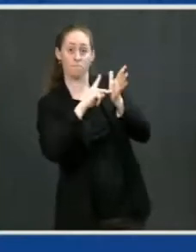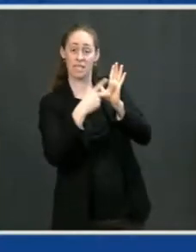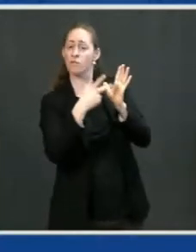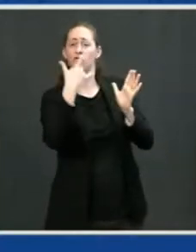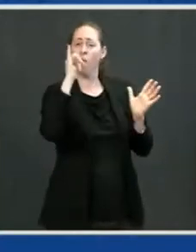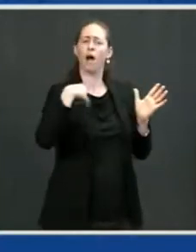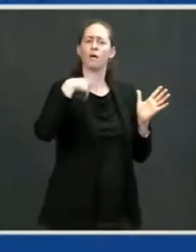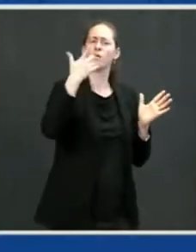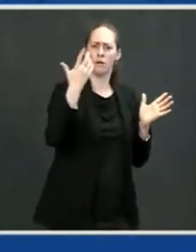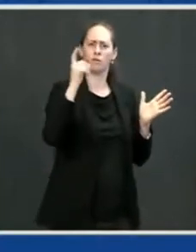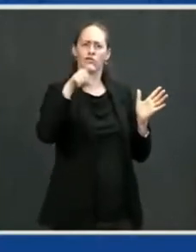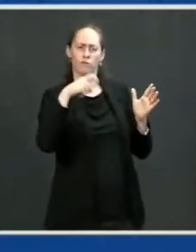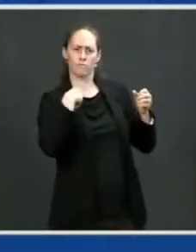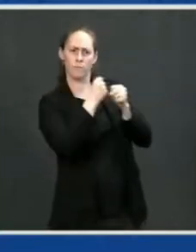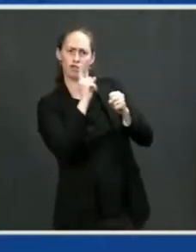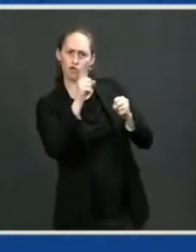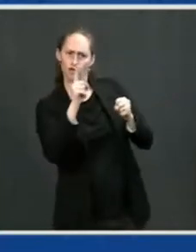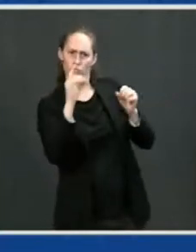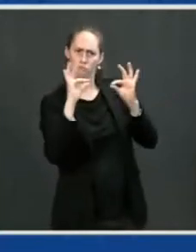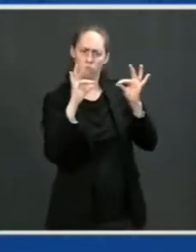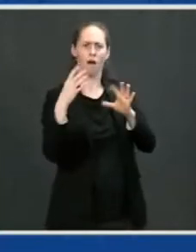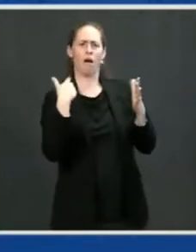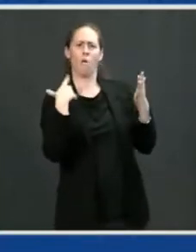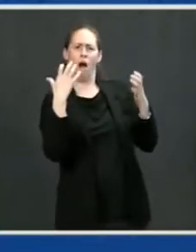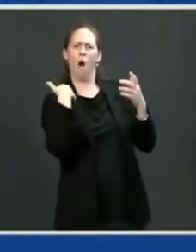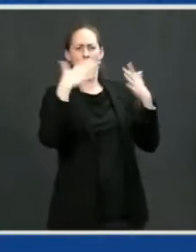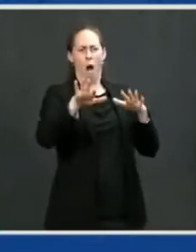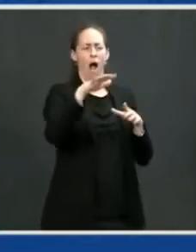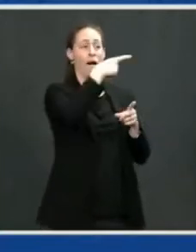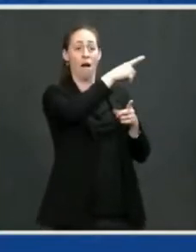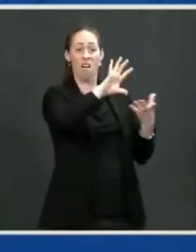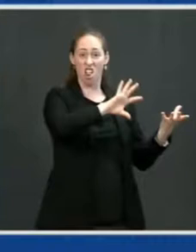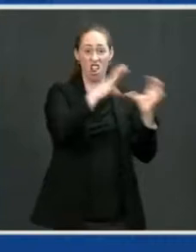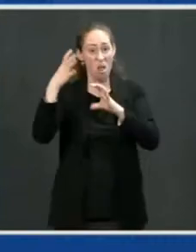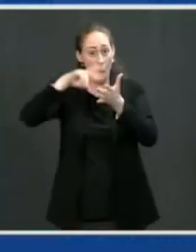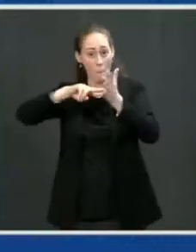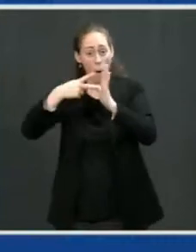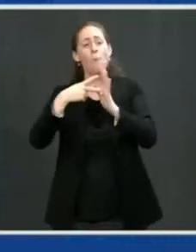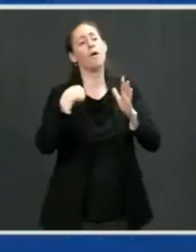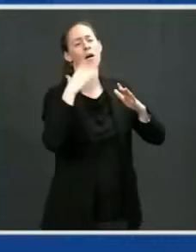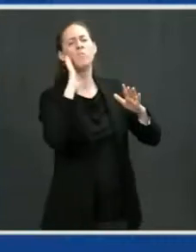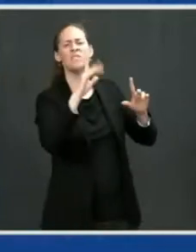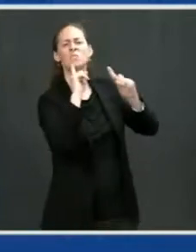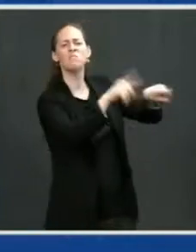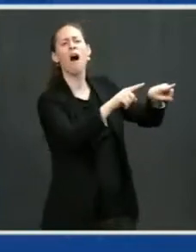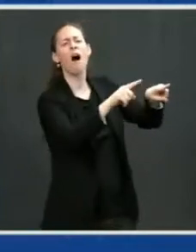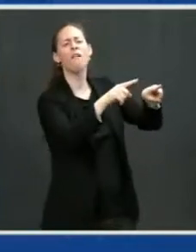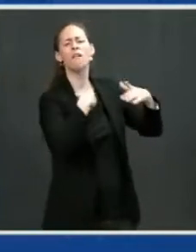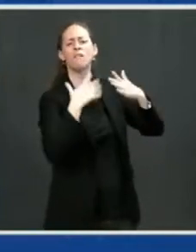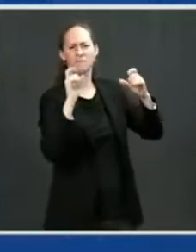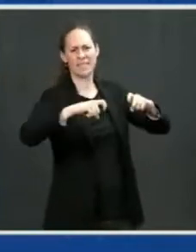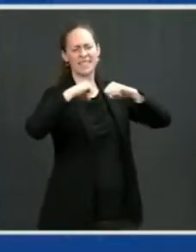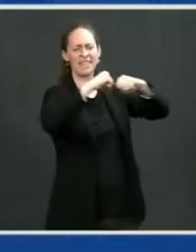seeks to violate the interest of the United States, we will respond. We'll always stand in defense of our country, our institutions,